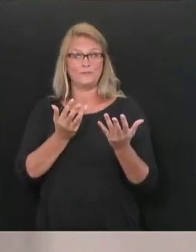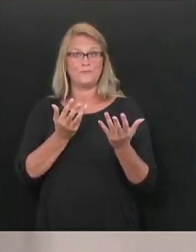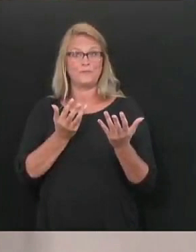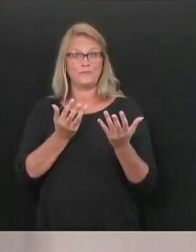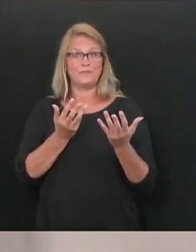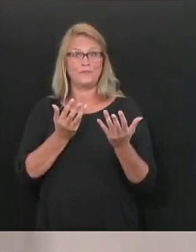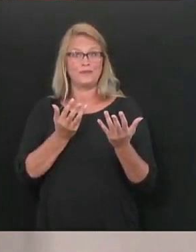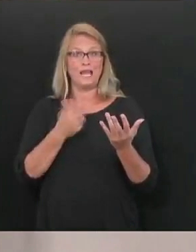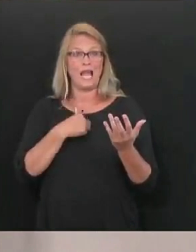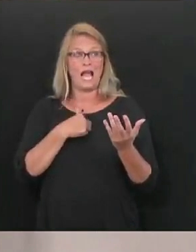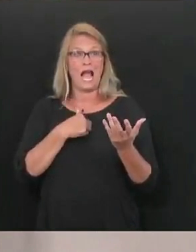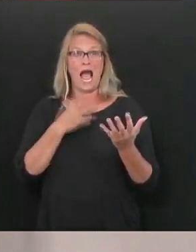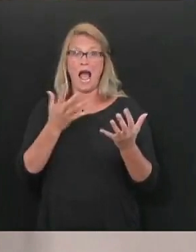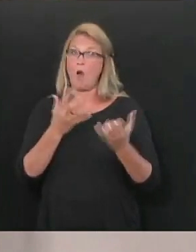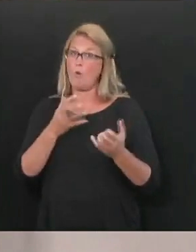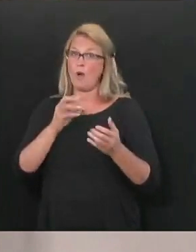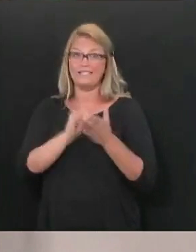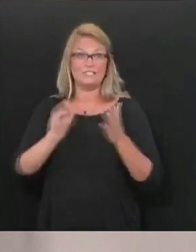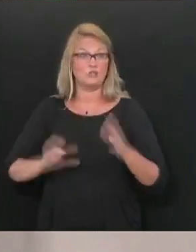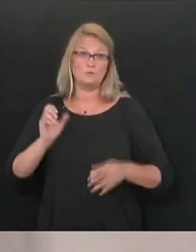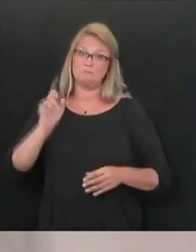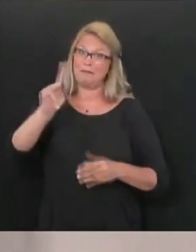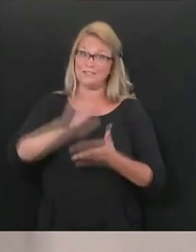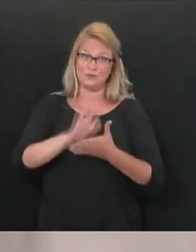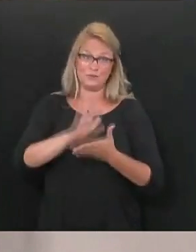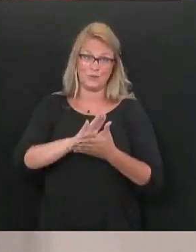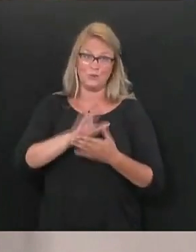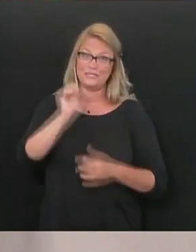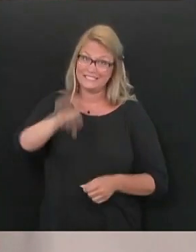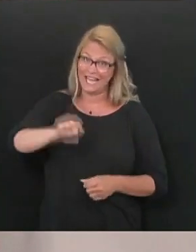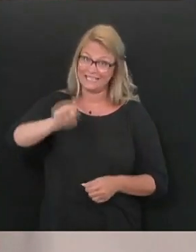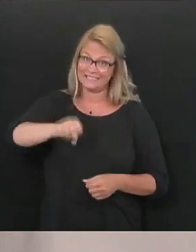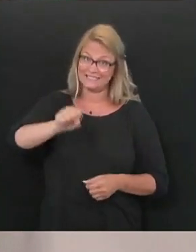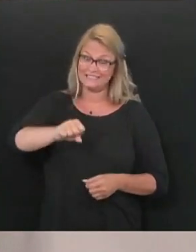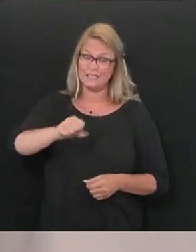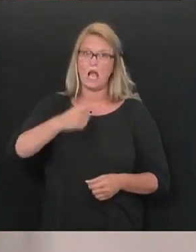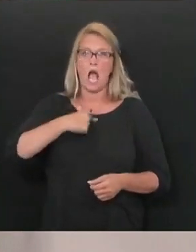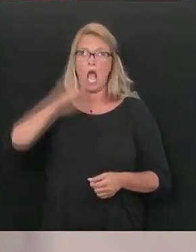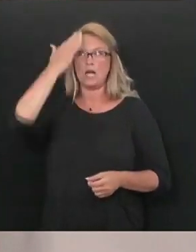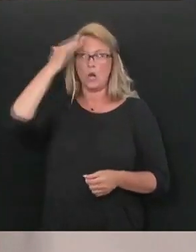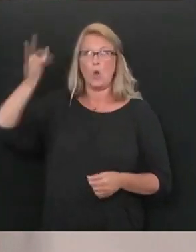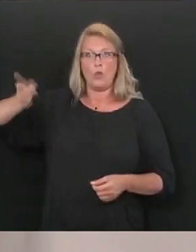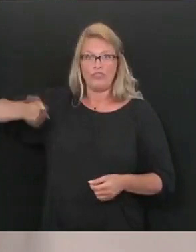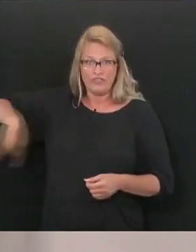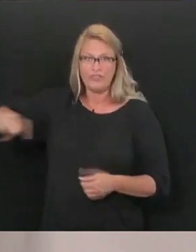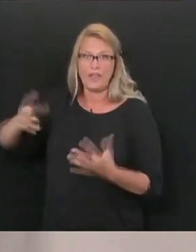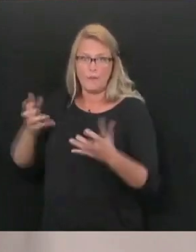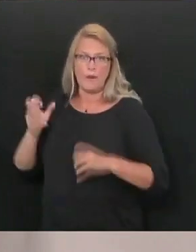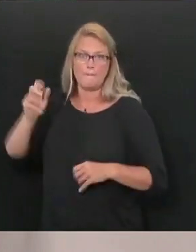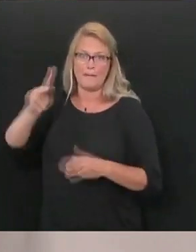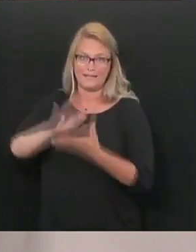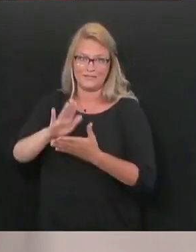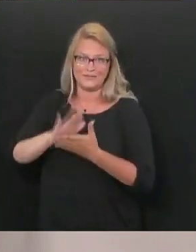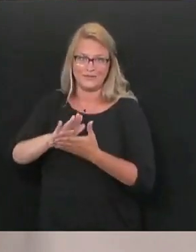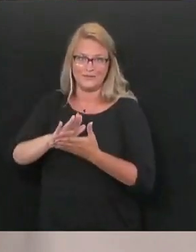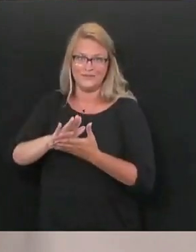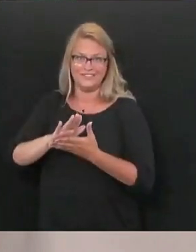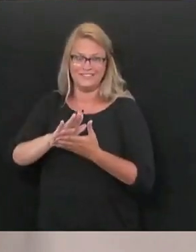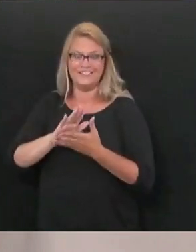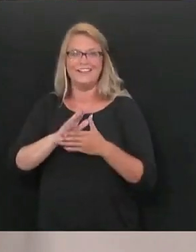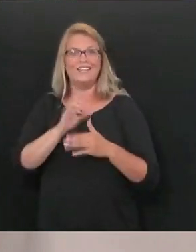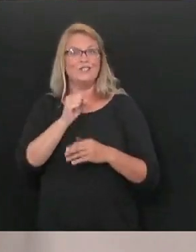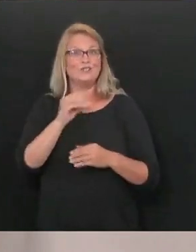And I want those kids back in school. And I know that the kids want to be back in school. And I know that